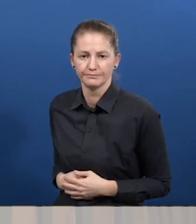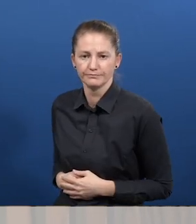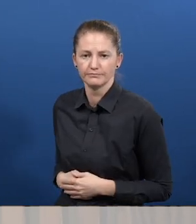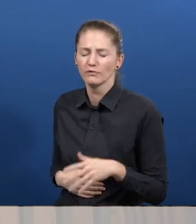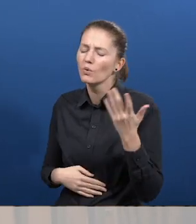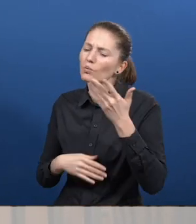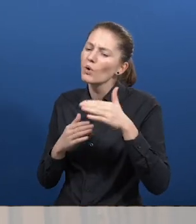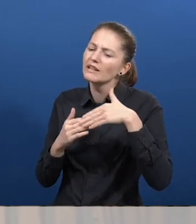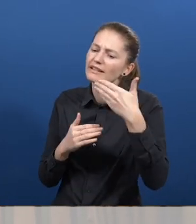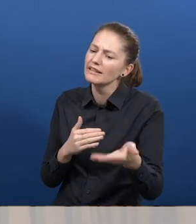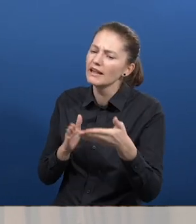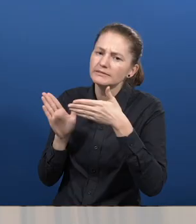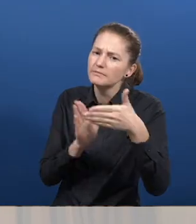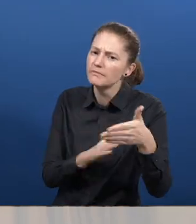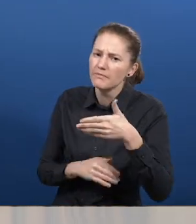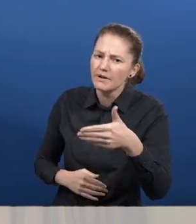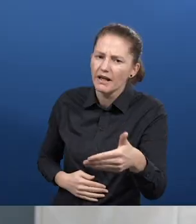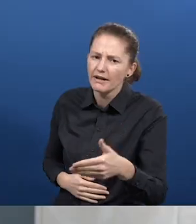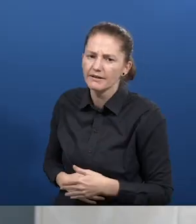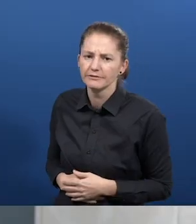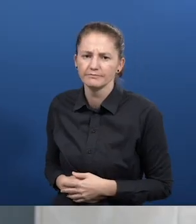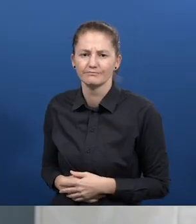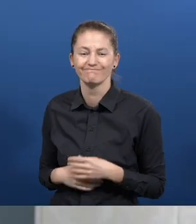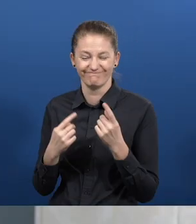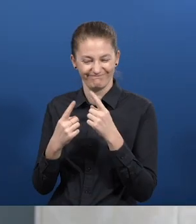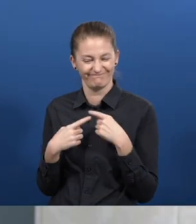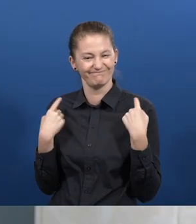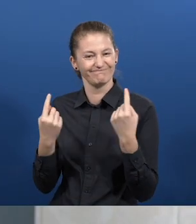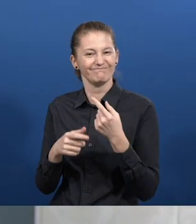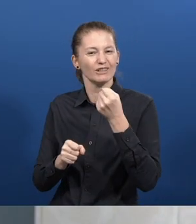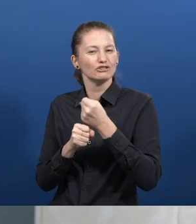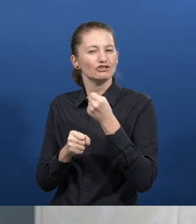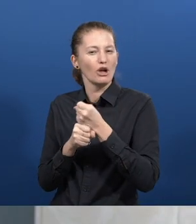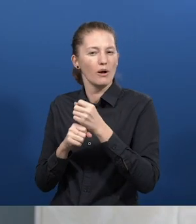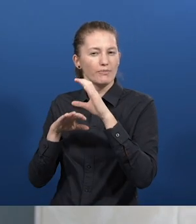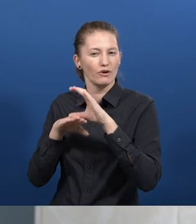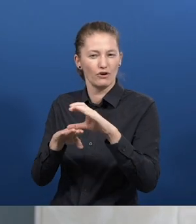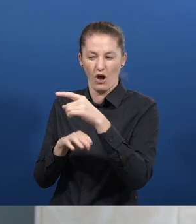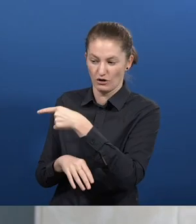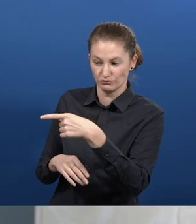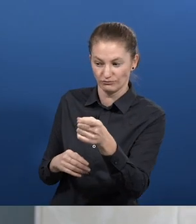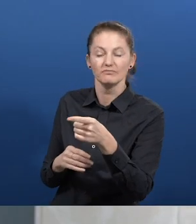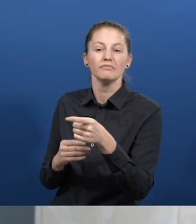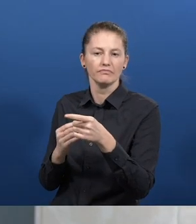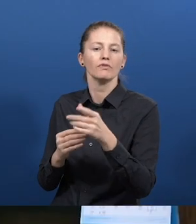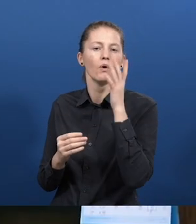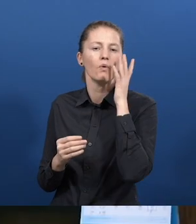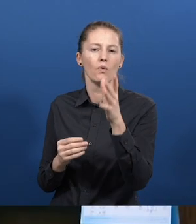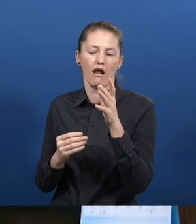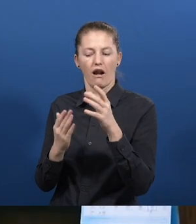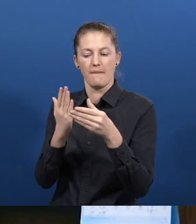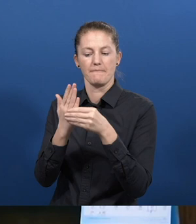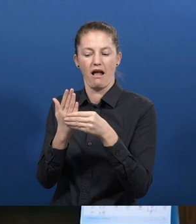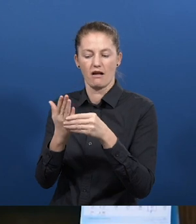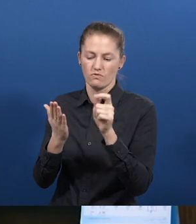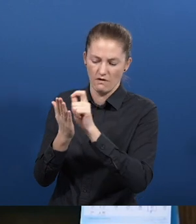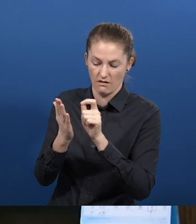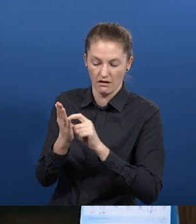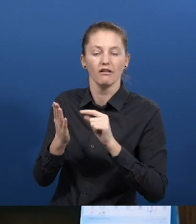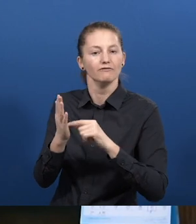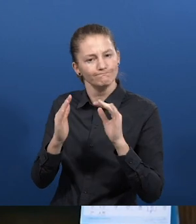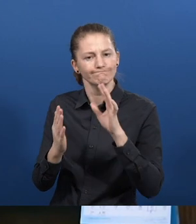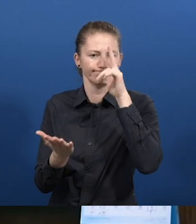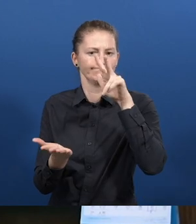woman in a wheelchair. Our job coach manual will be officially recognized as the